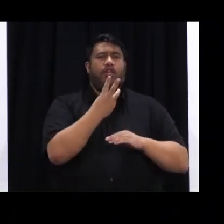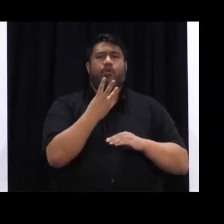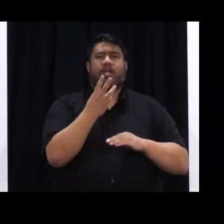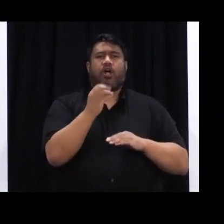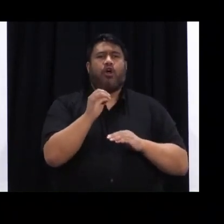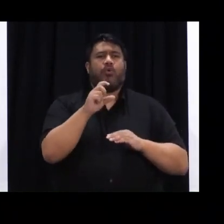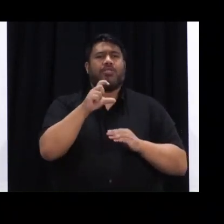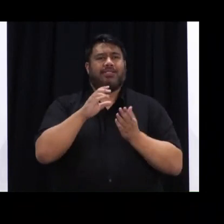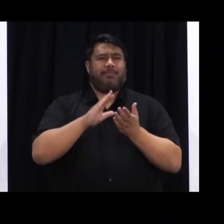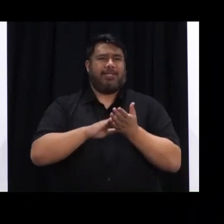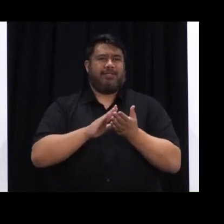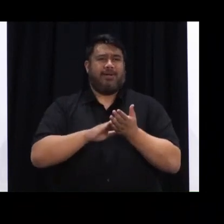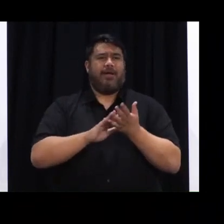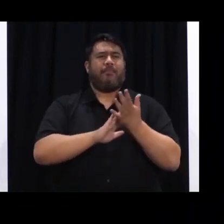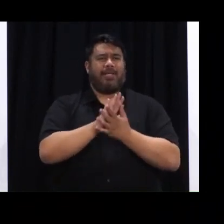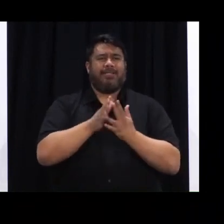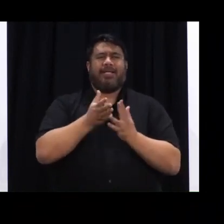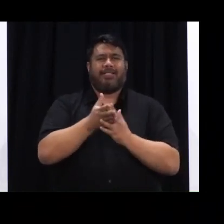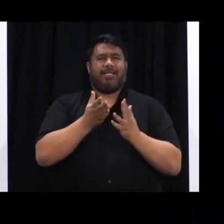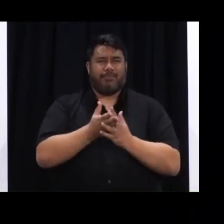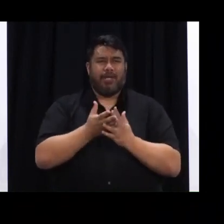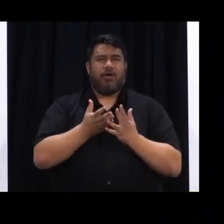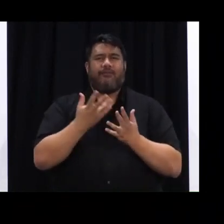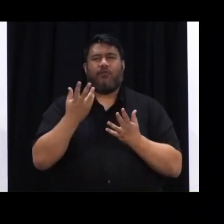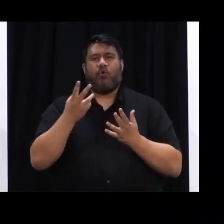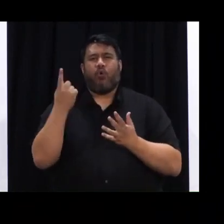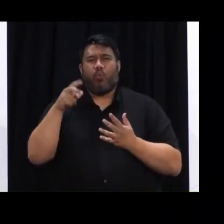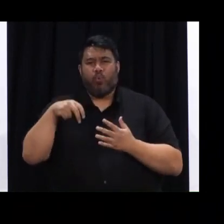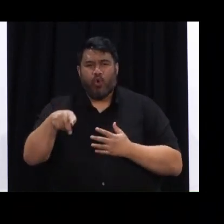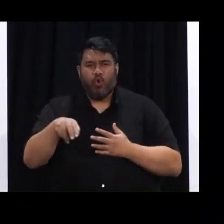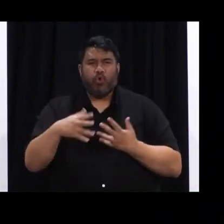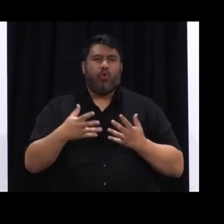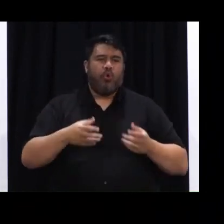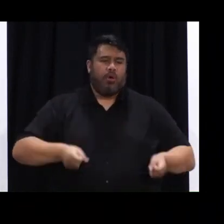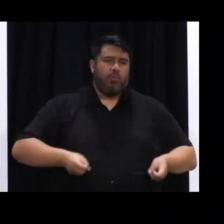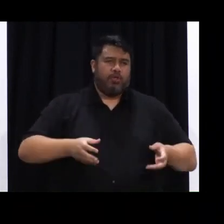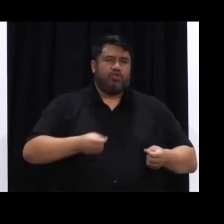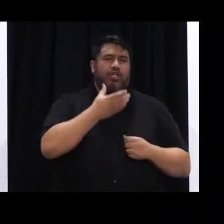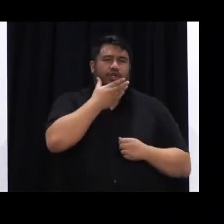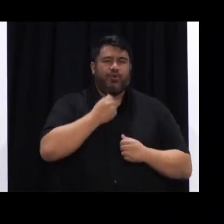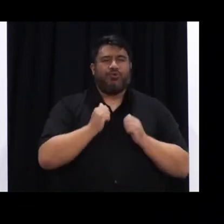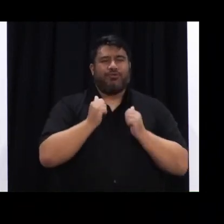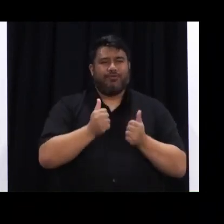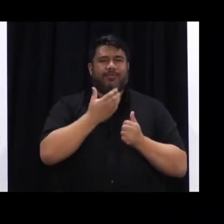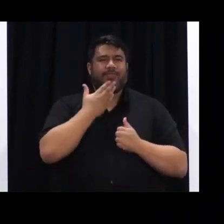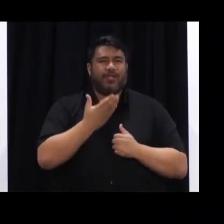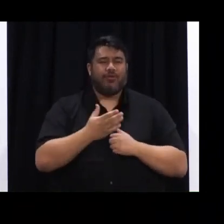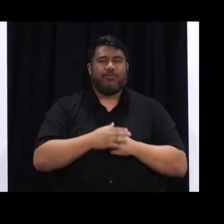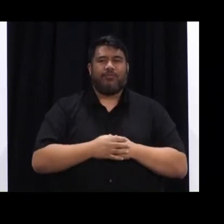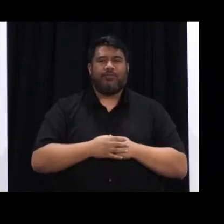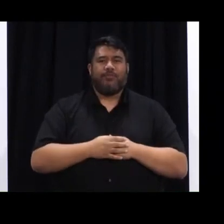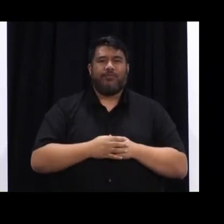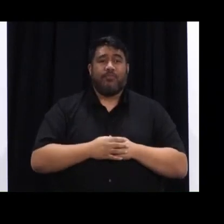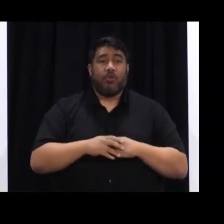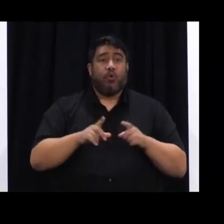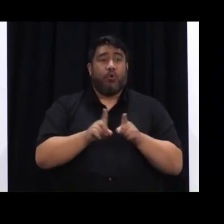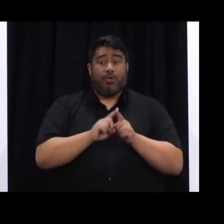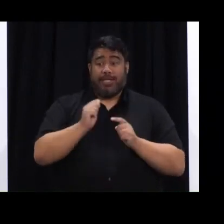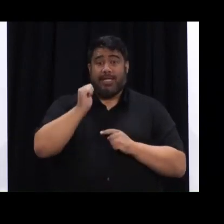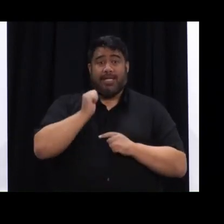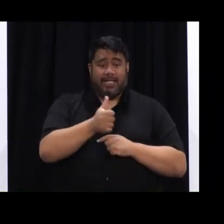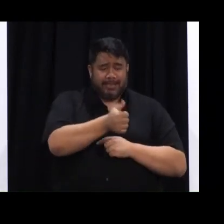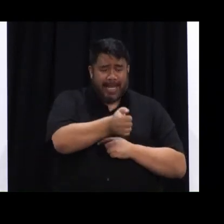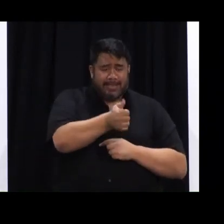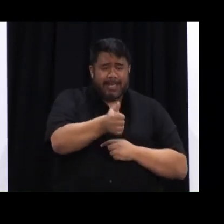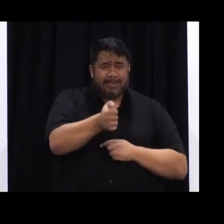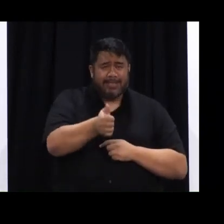are accessible to everybody, including people using wheelchairs. Finally, we did see a big jump in scans yesterday as the